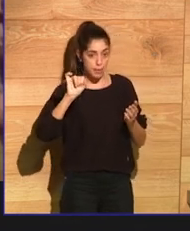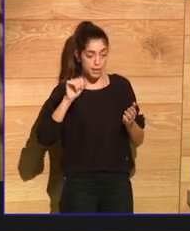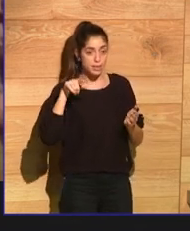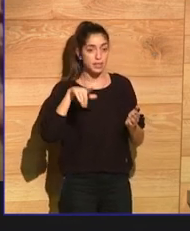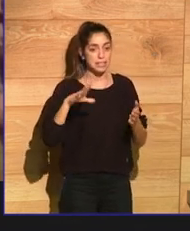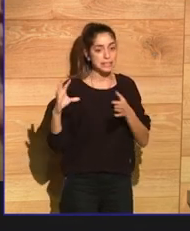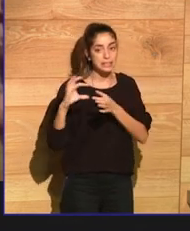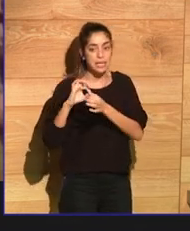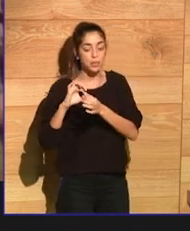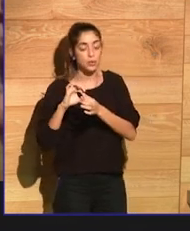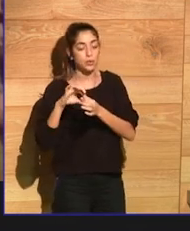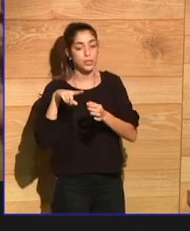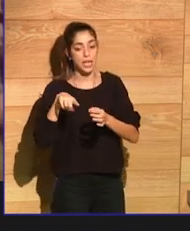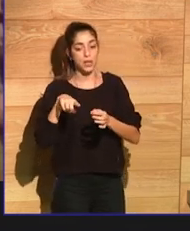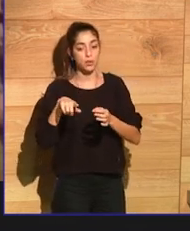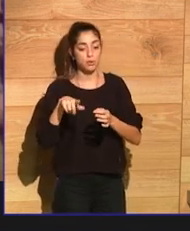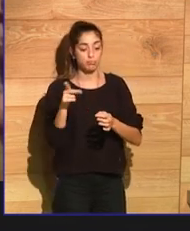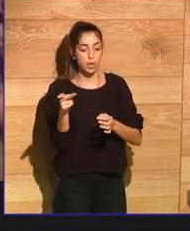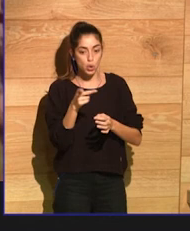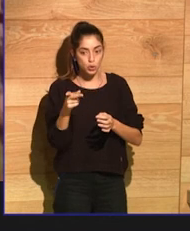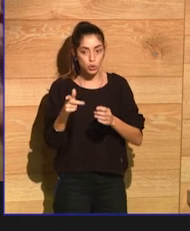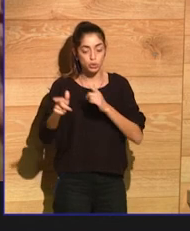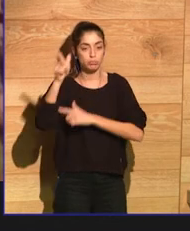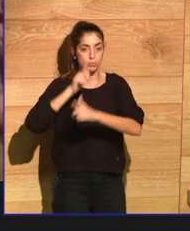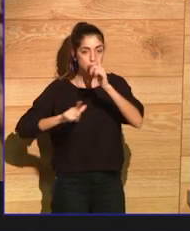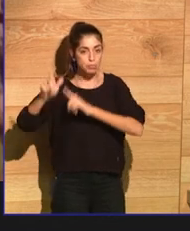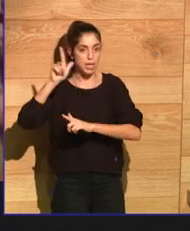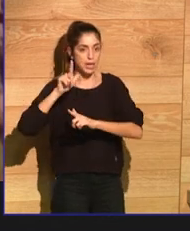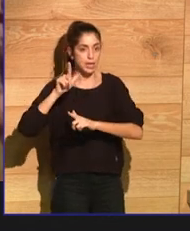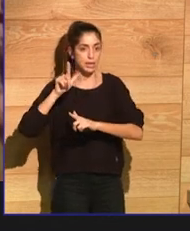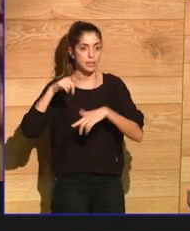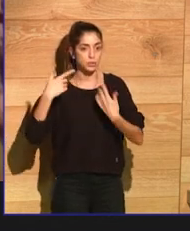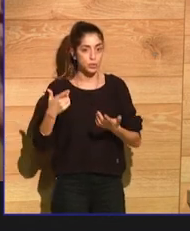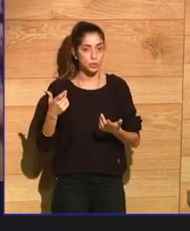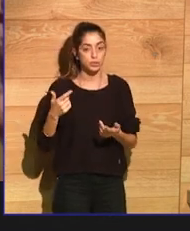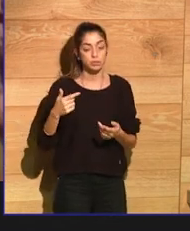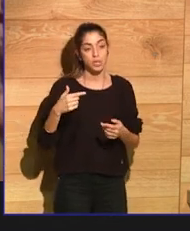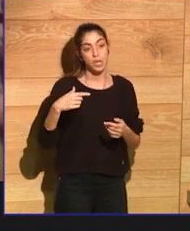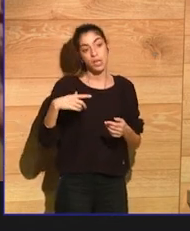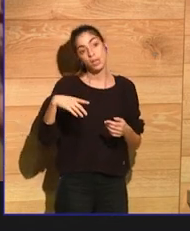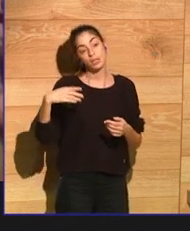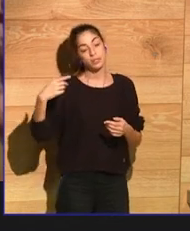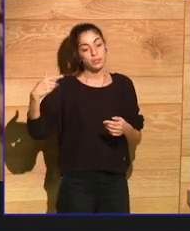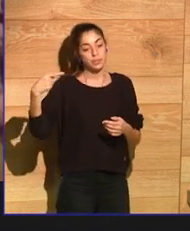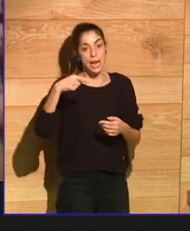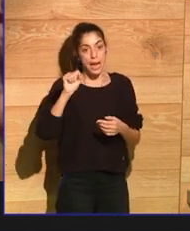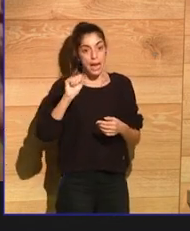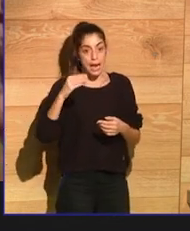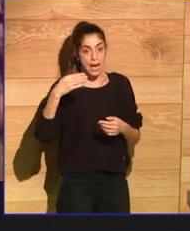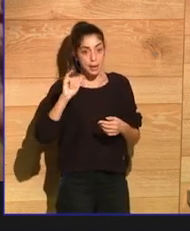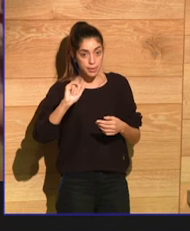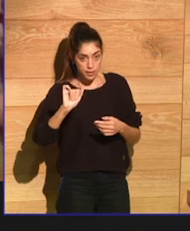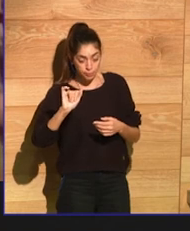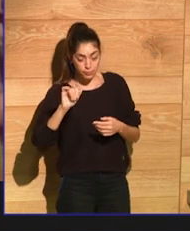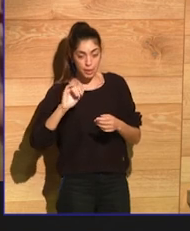Brian Landry had murdered Gabby Pepito. And that made me enormously sad also. Somehow, I wish